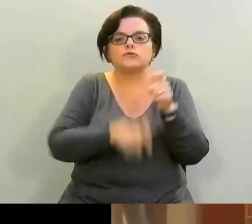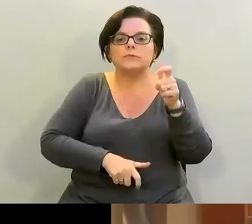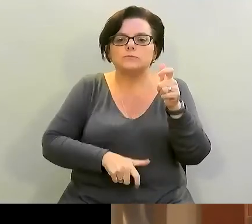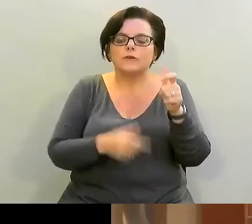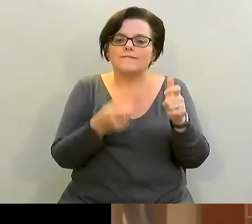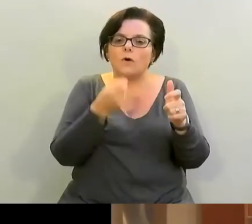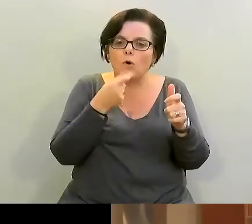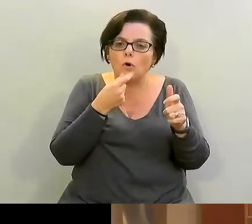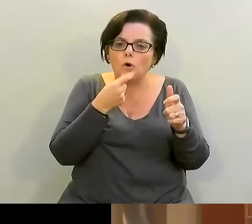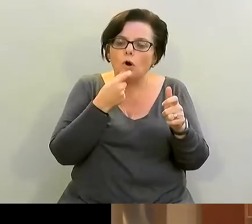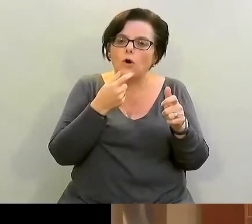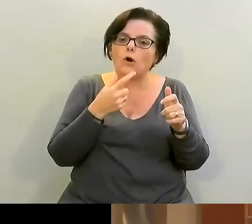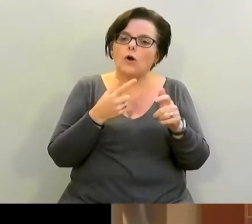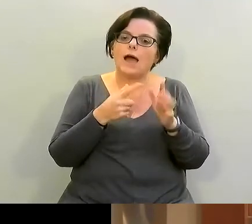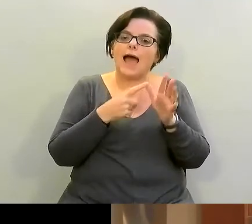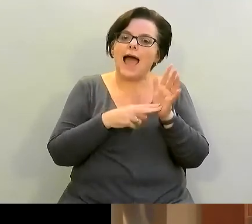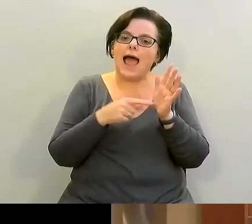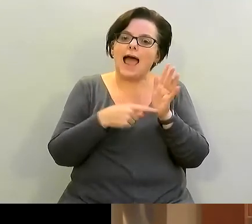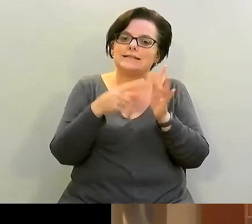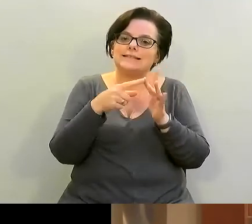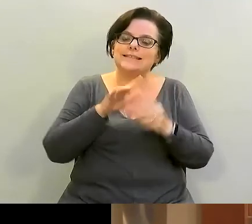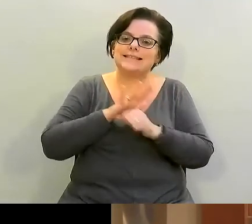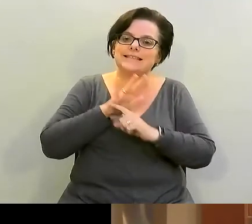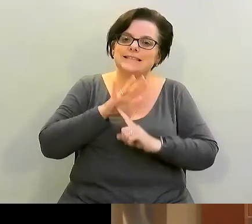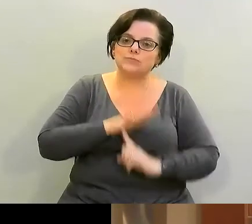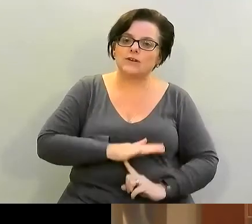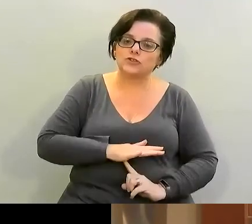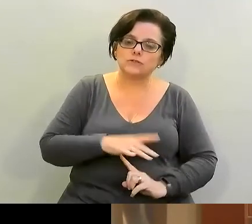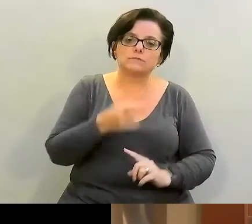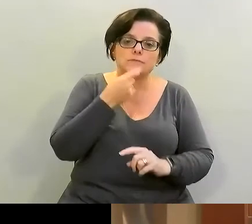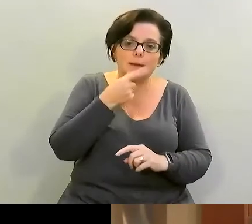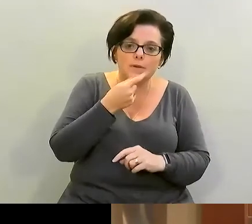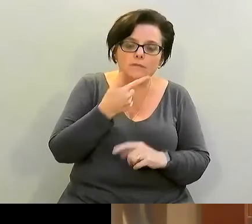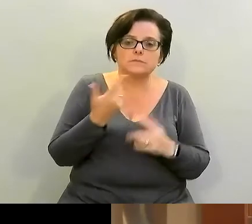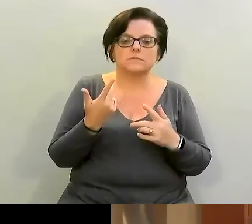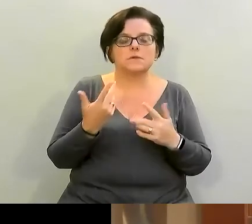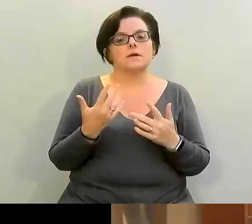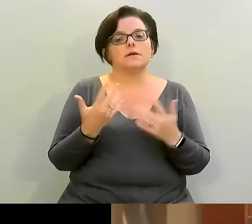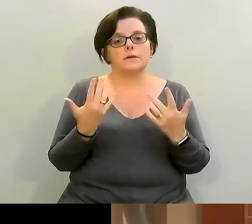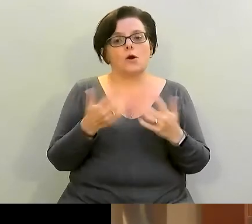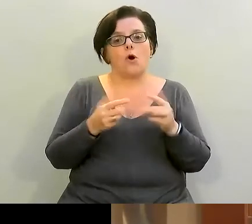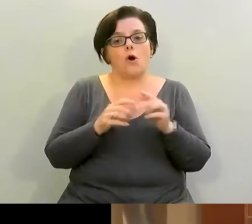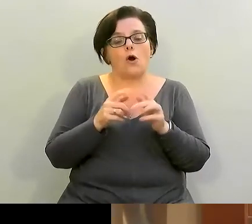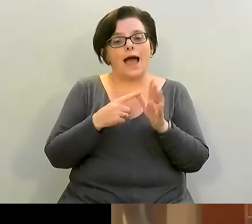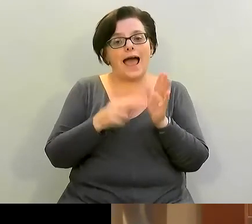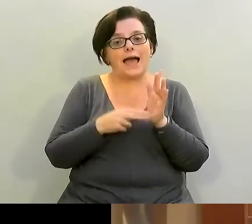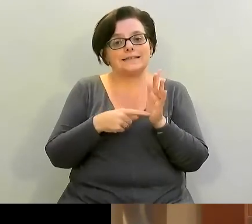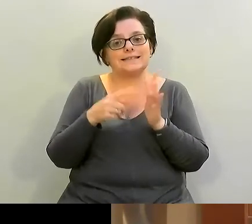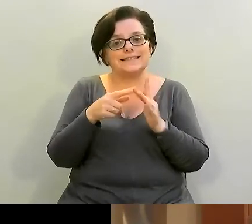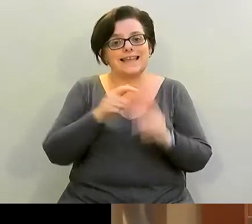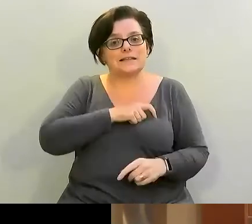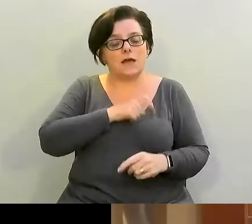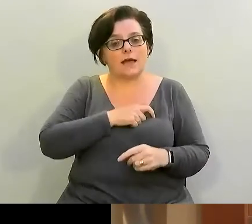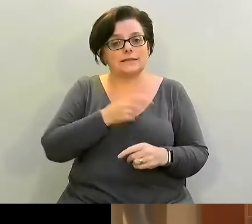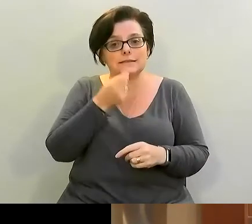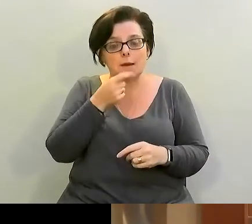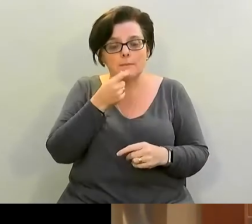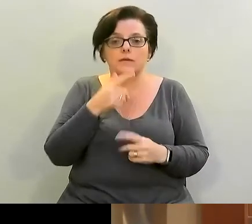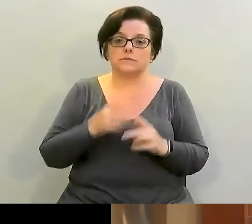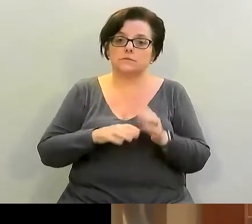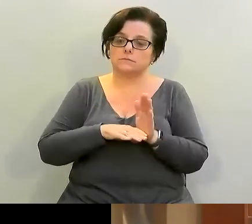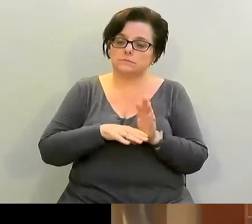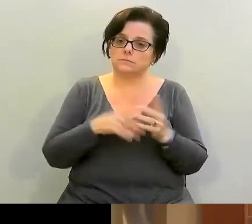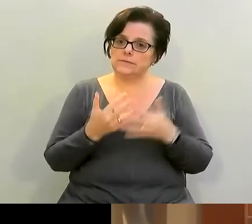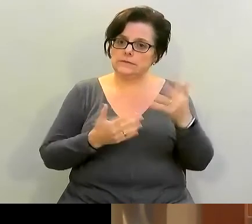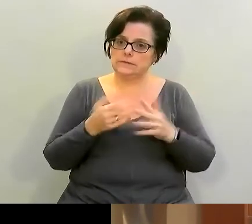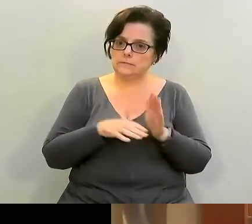anti-depressants and for anti-anxiety medications have gone up we also and we know this from statistics that have been